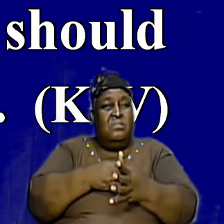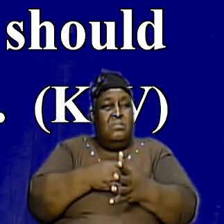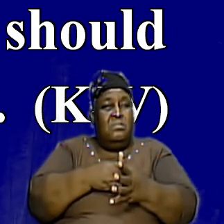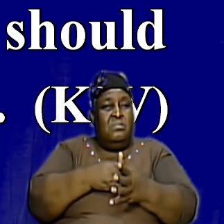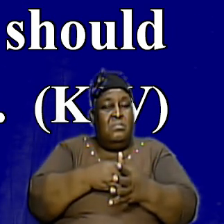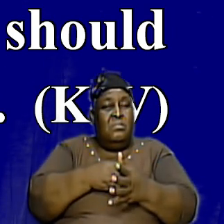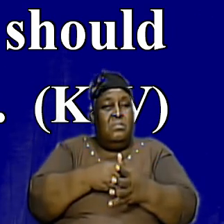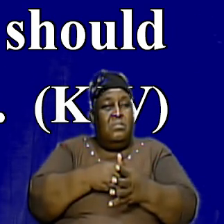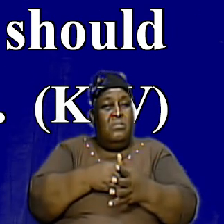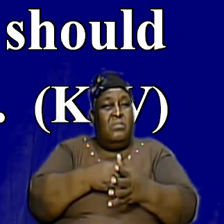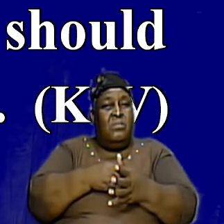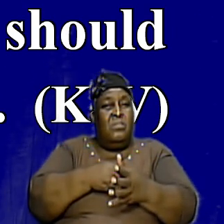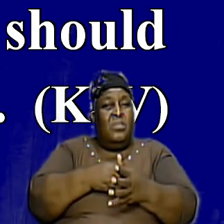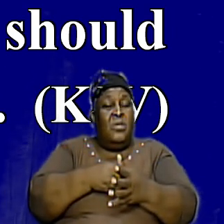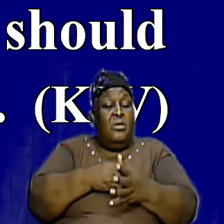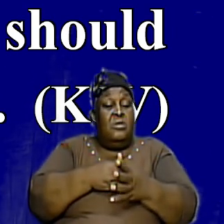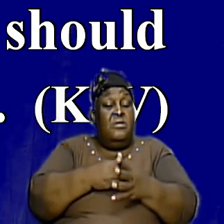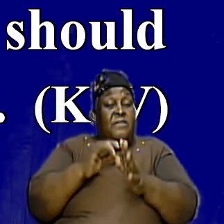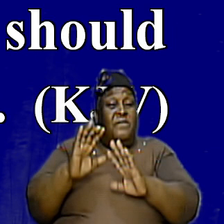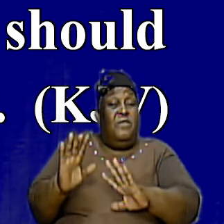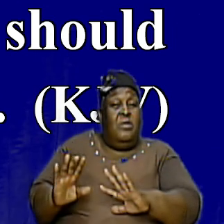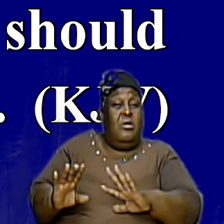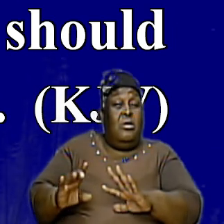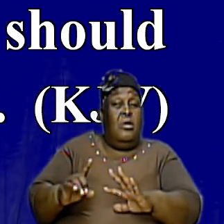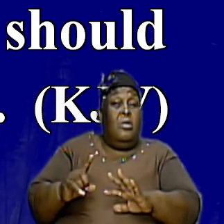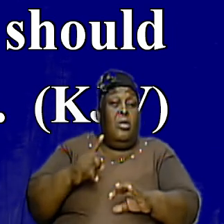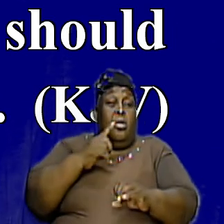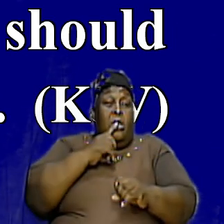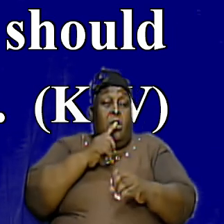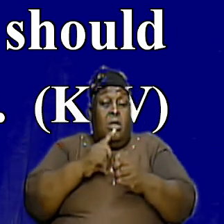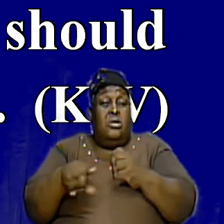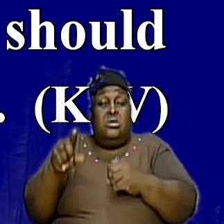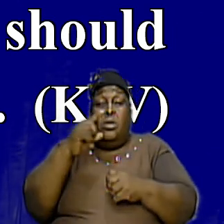Let Us Therefore Fear Lest A Promise